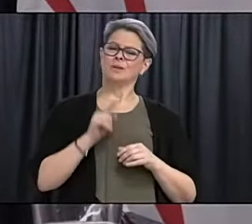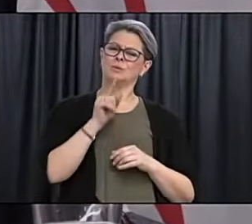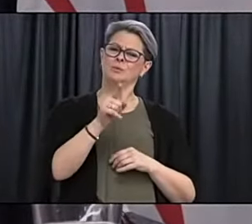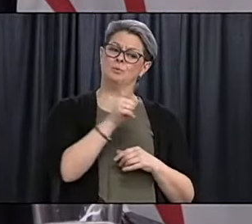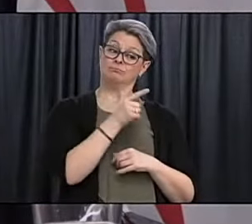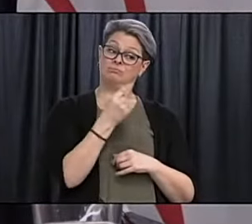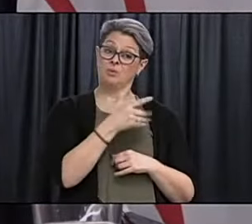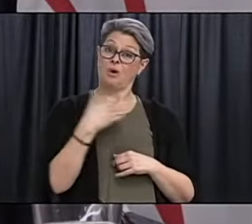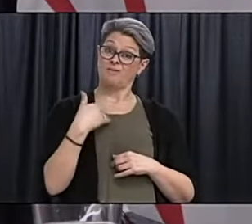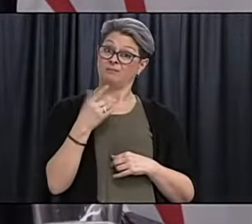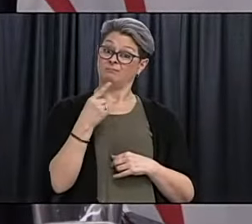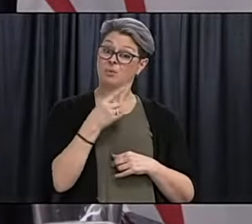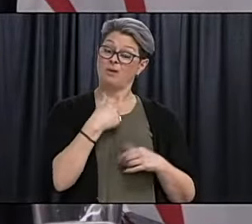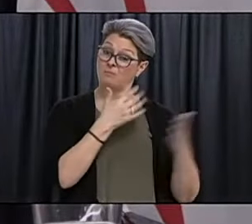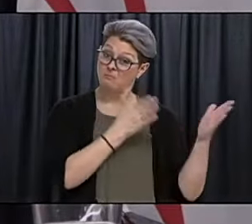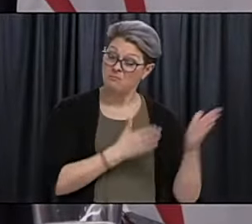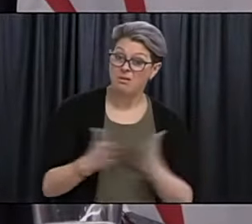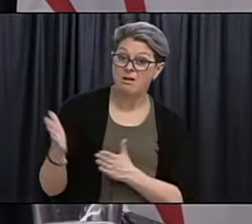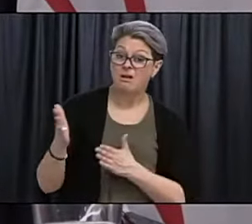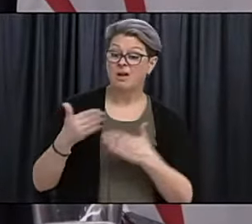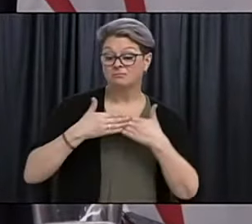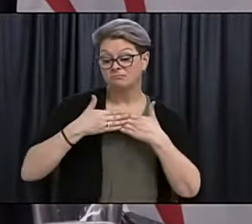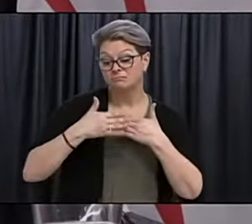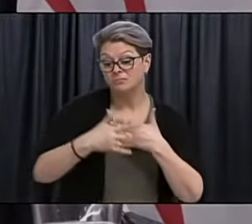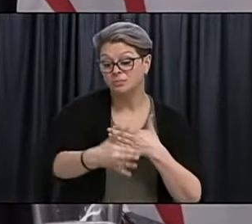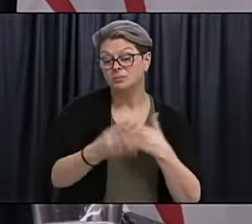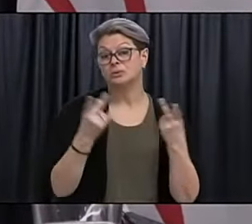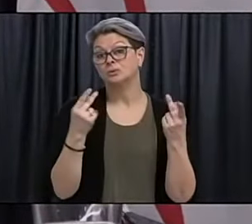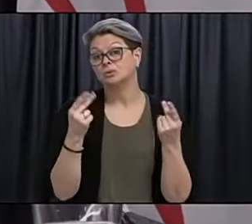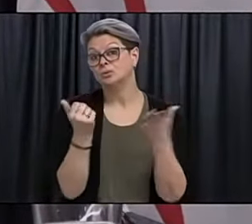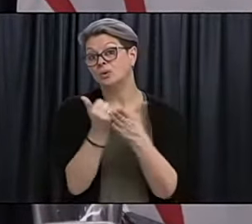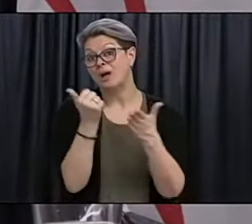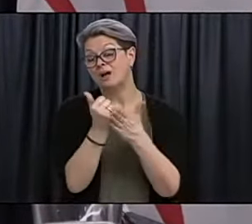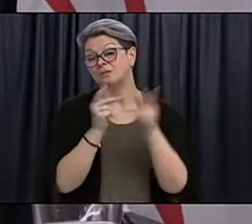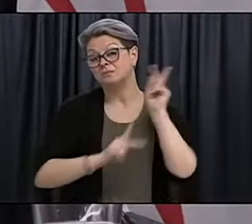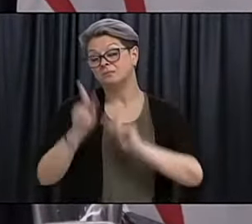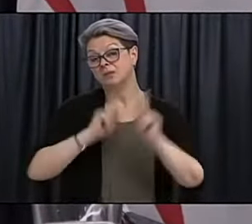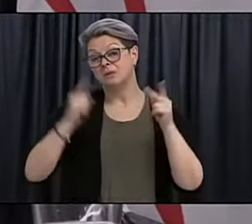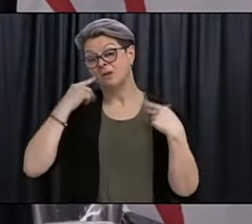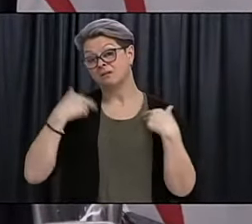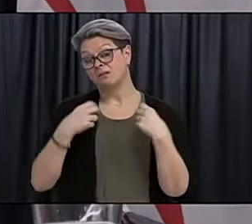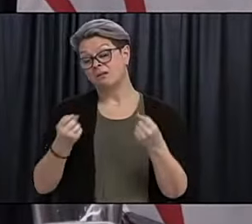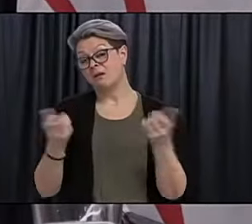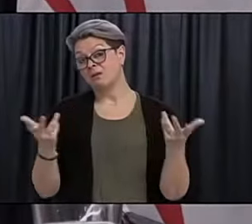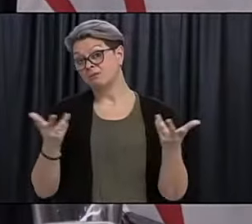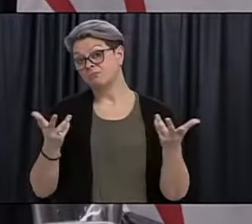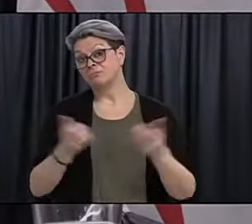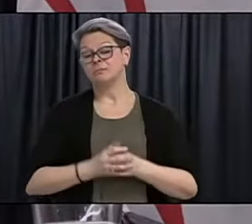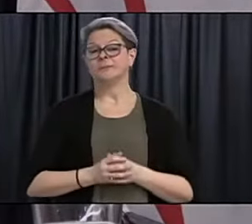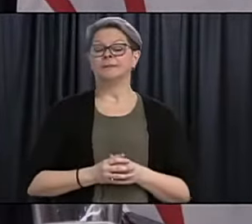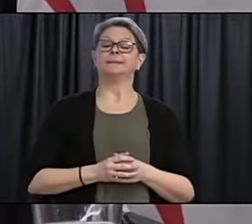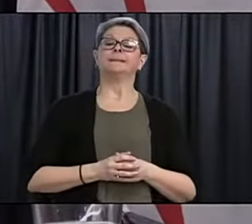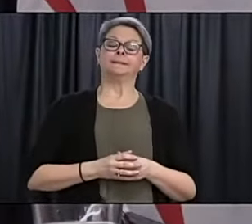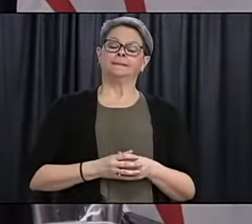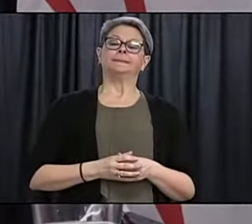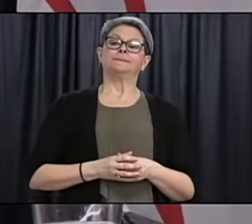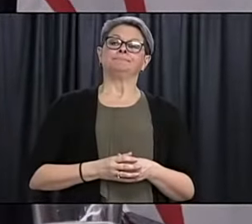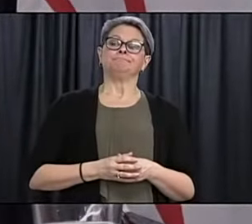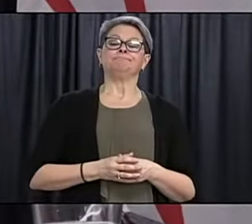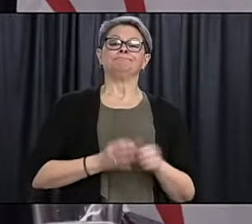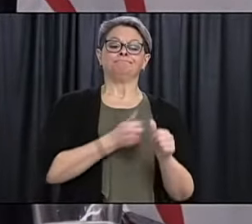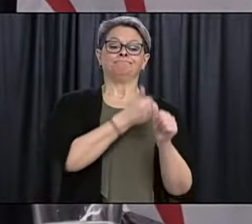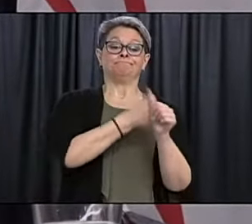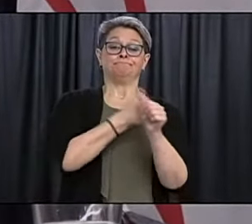for going forward to help repair the mental health of your people? Well, I think this is something that every